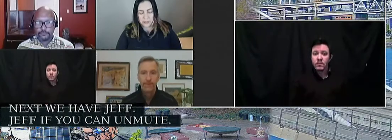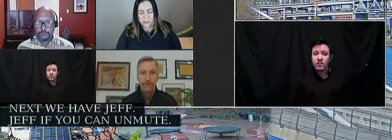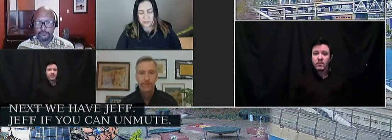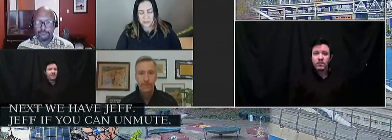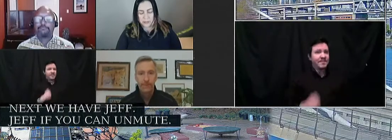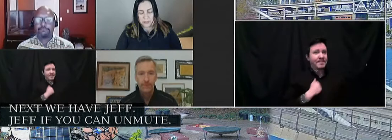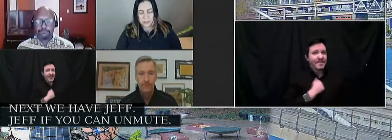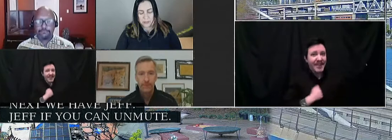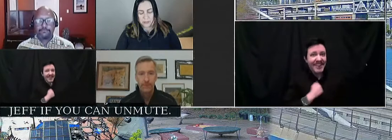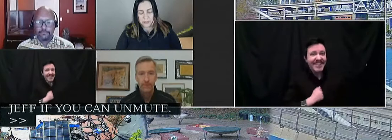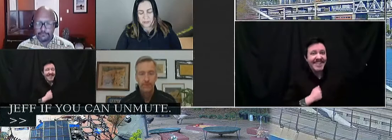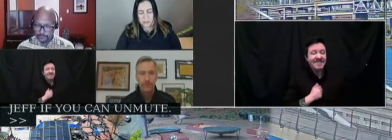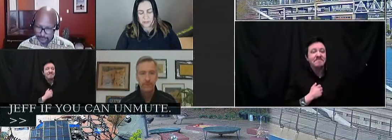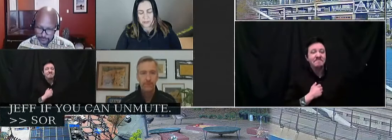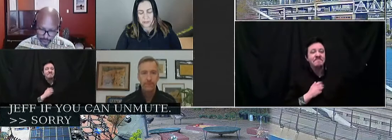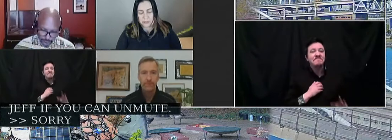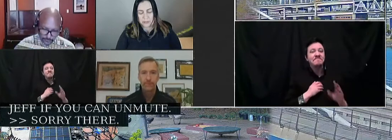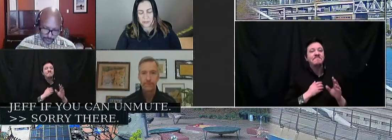Sorry that I got it.